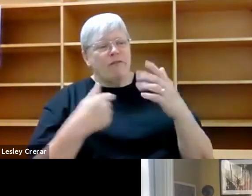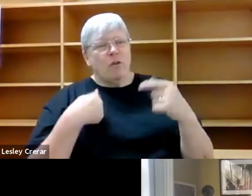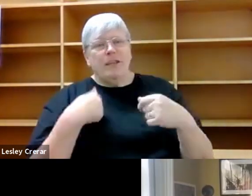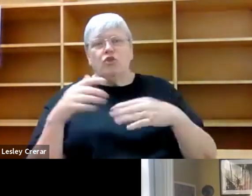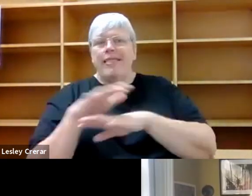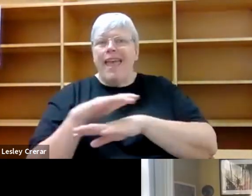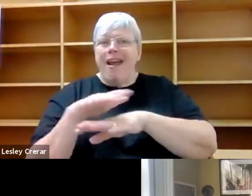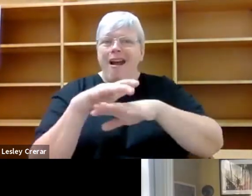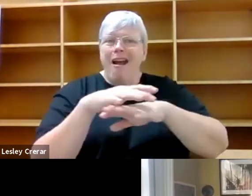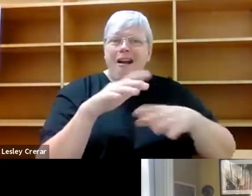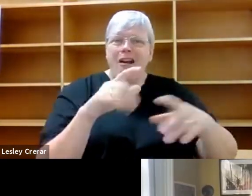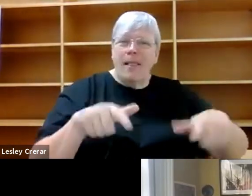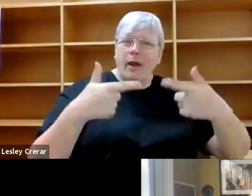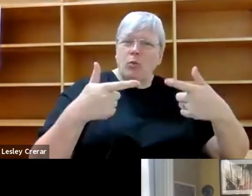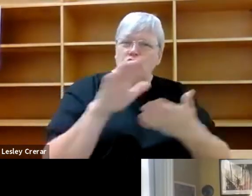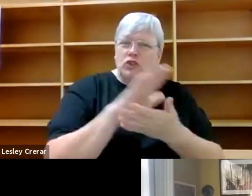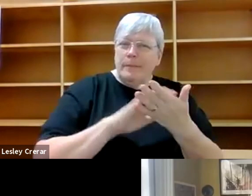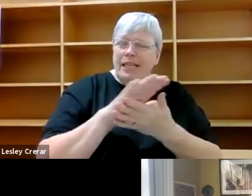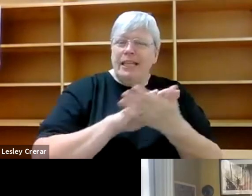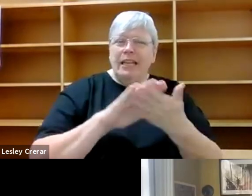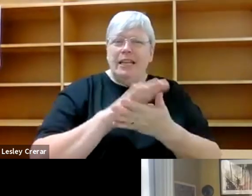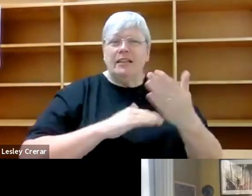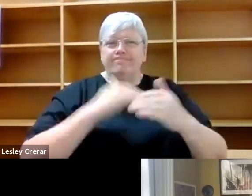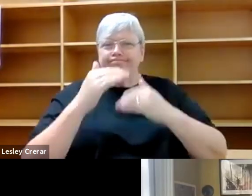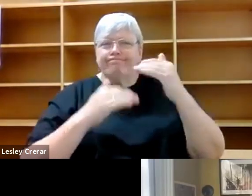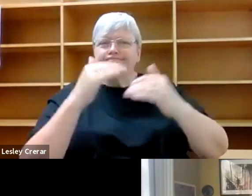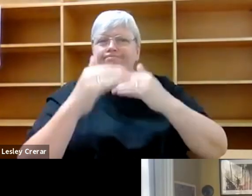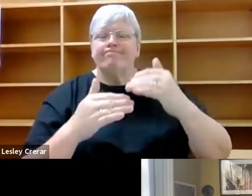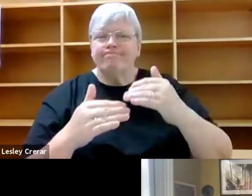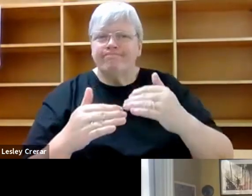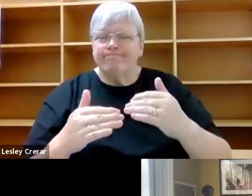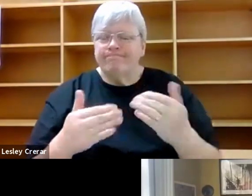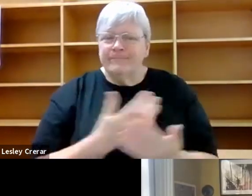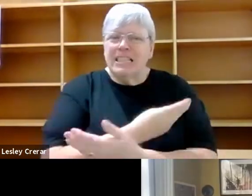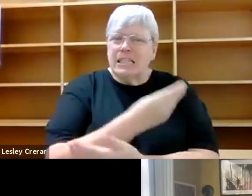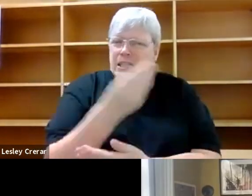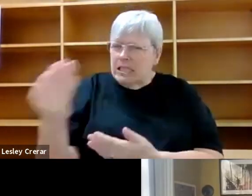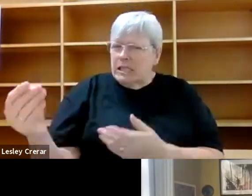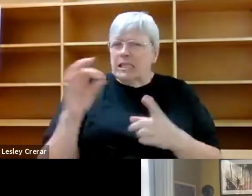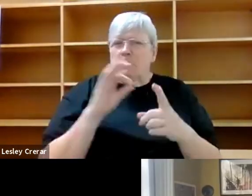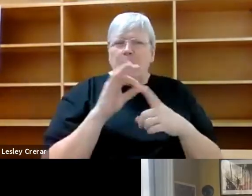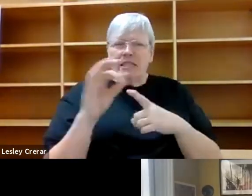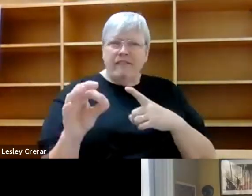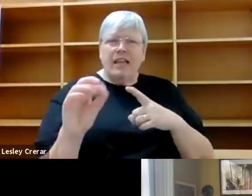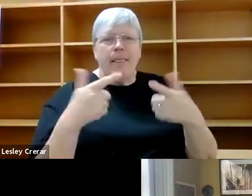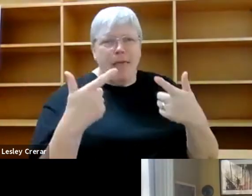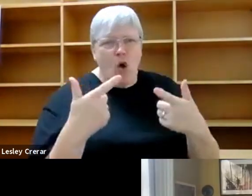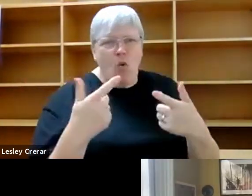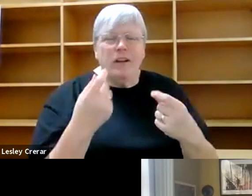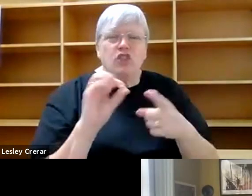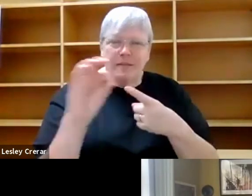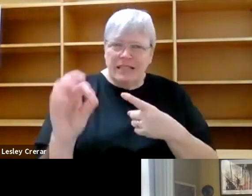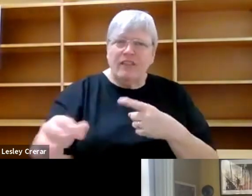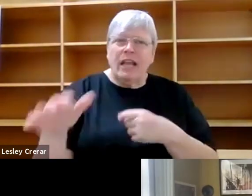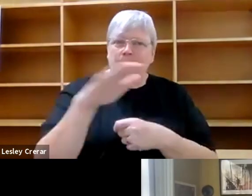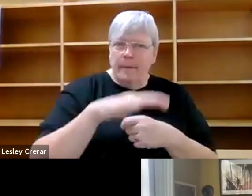and meaning, and I guess the sort of supremacy of certain languages in certain places into the story because Taiwan is a place that has